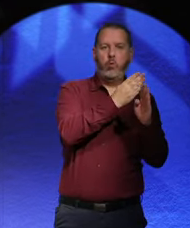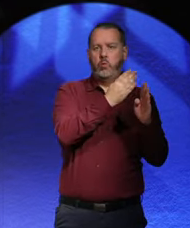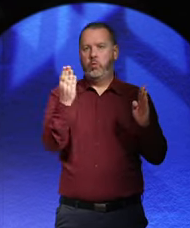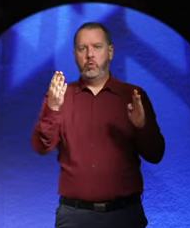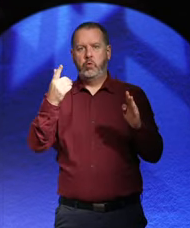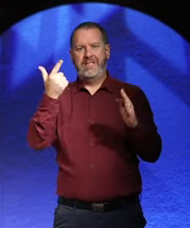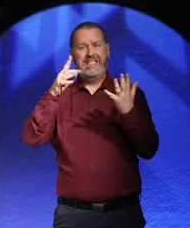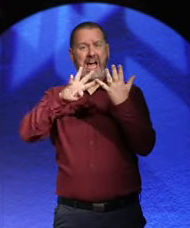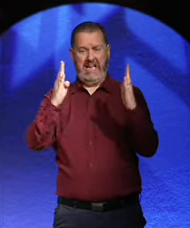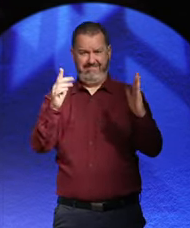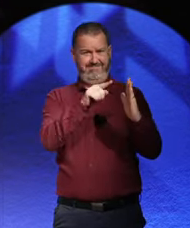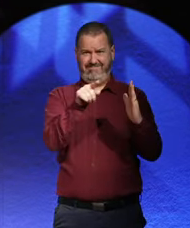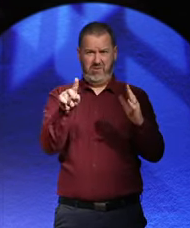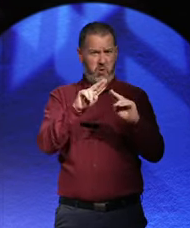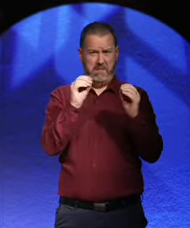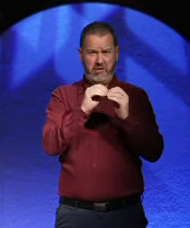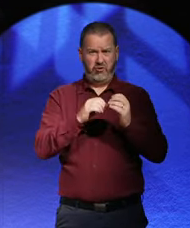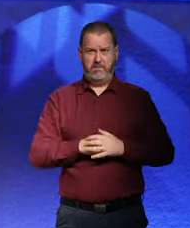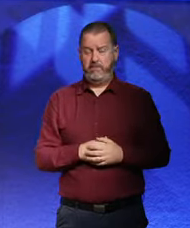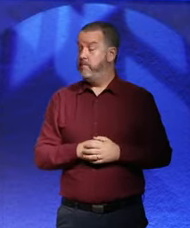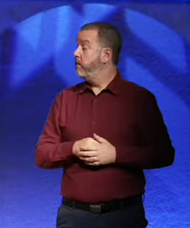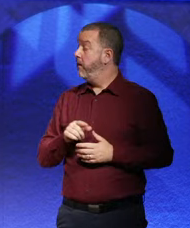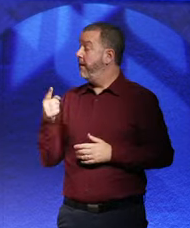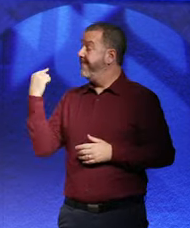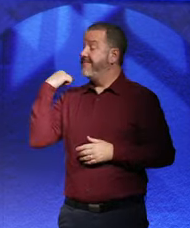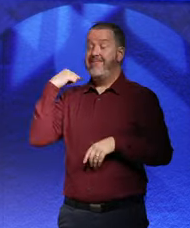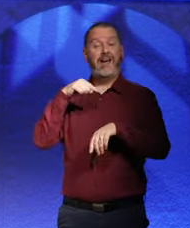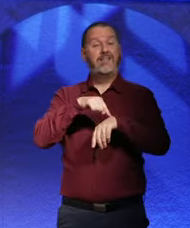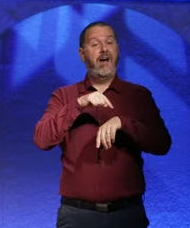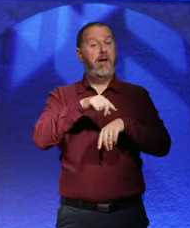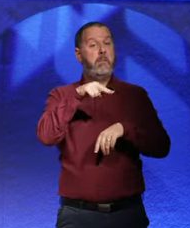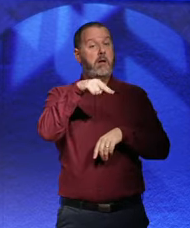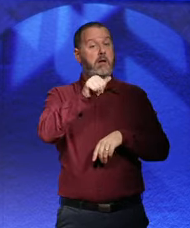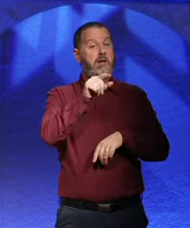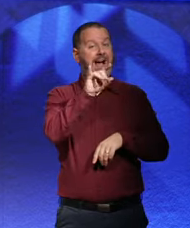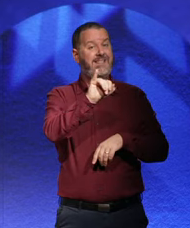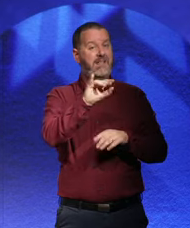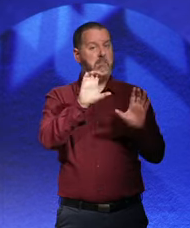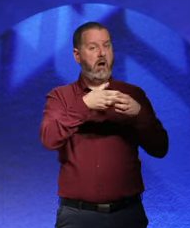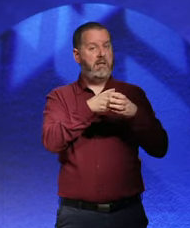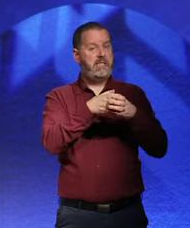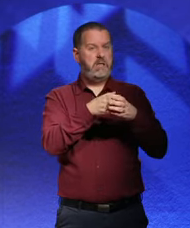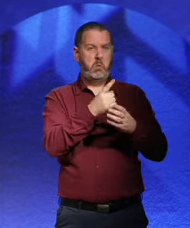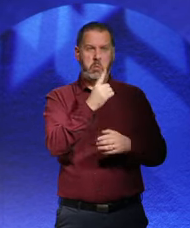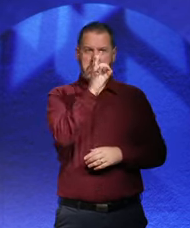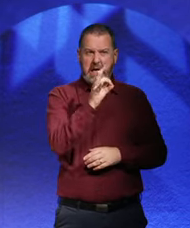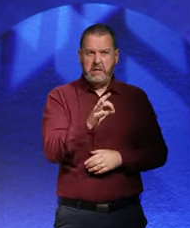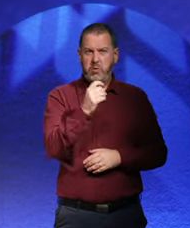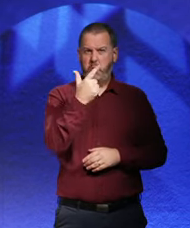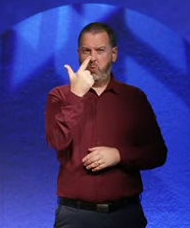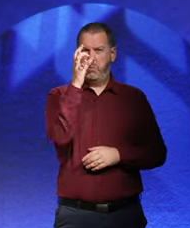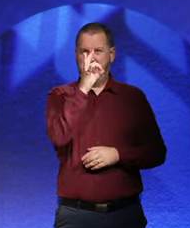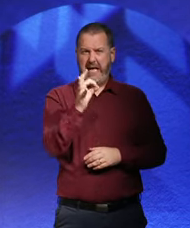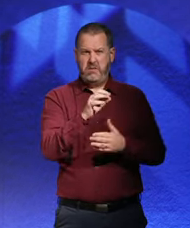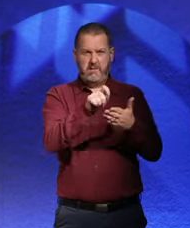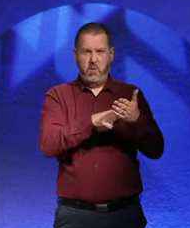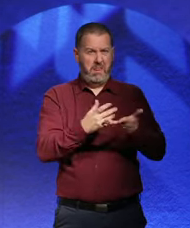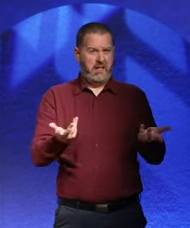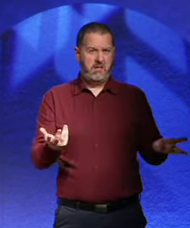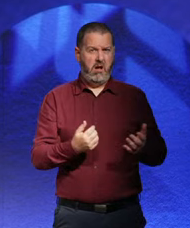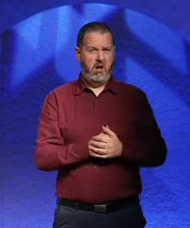They're polling like 1%, 2% at national elections at most. Yeah. this period. In 1928,